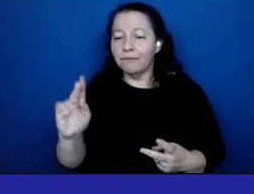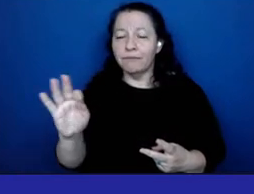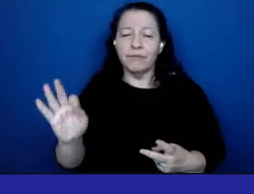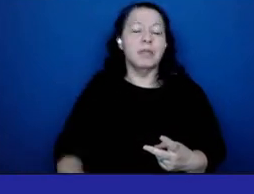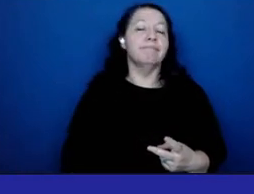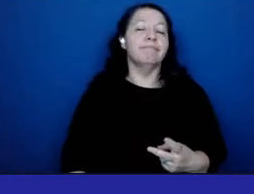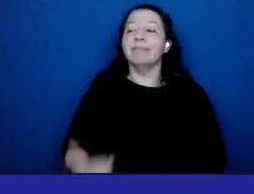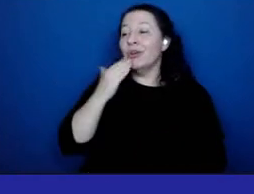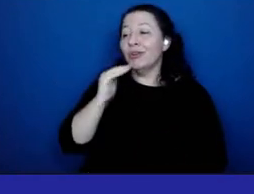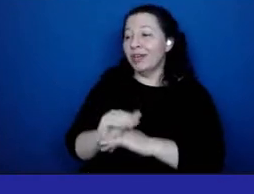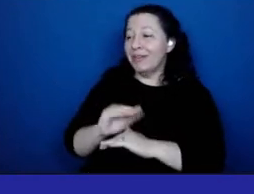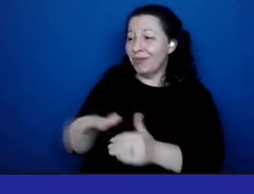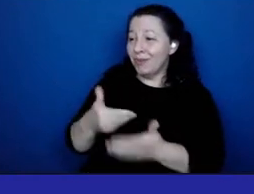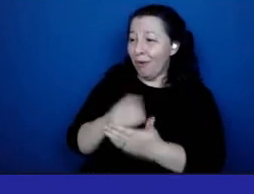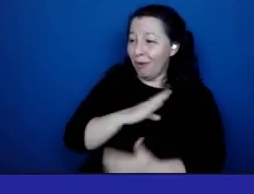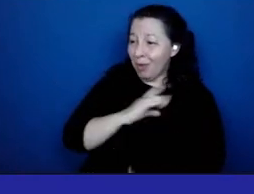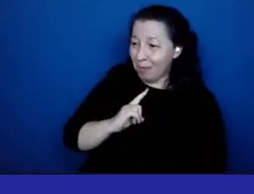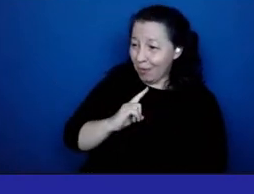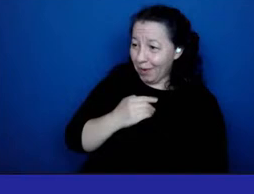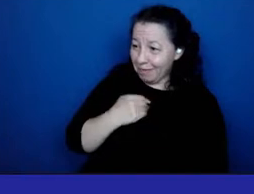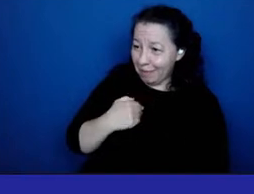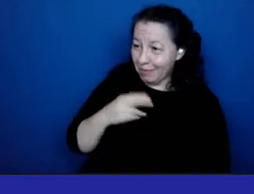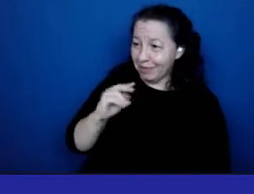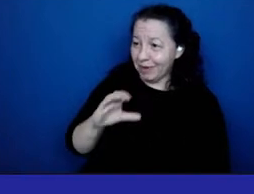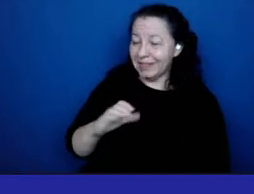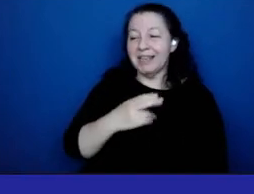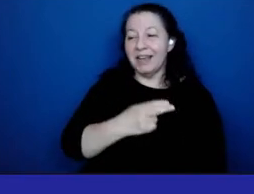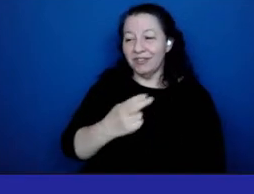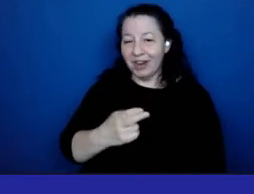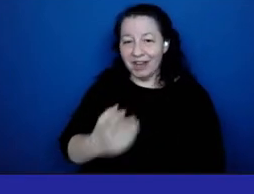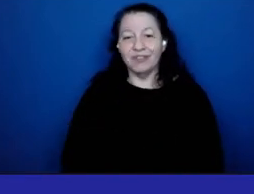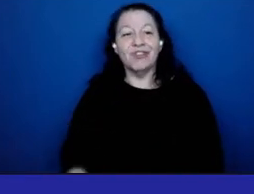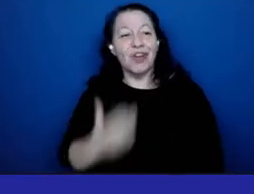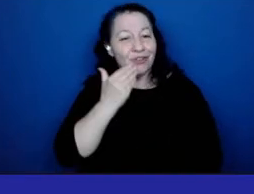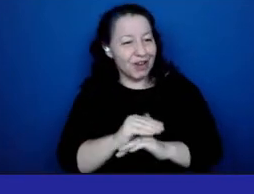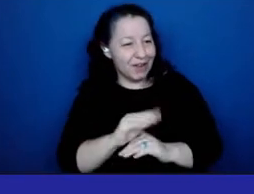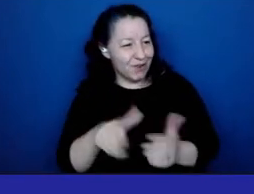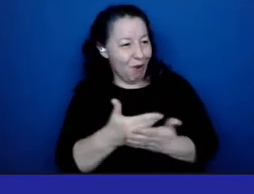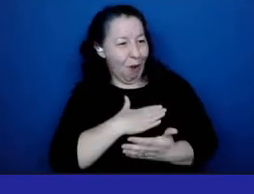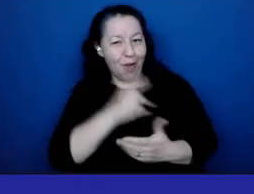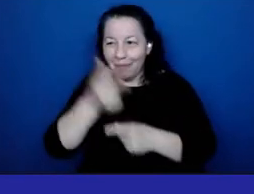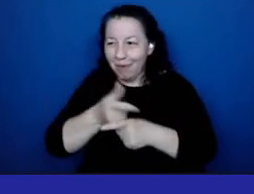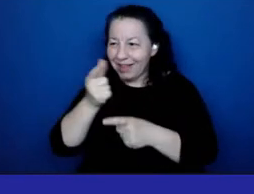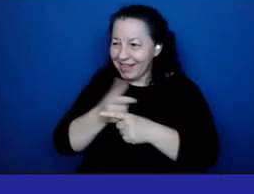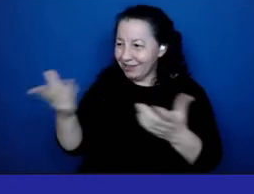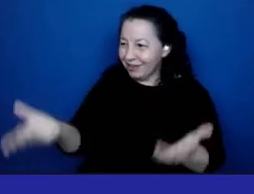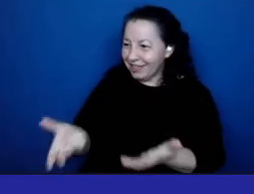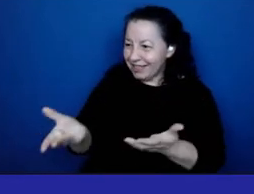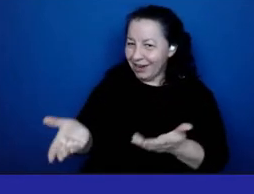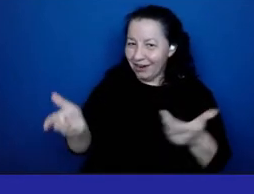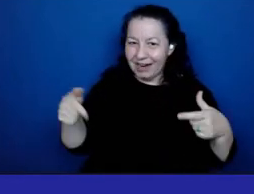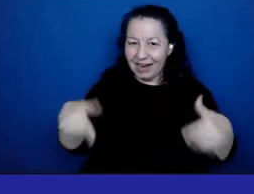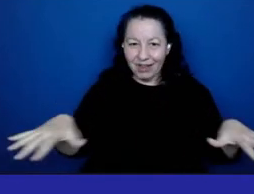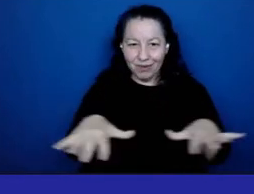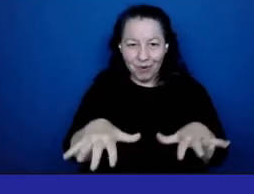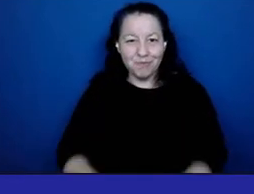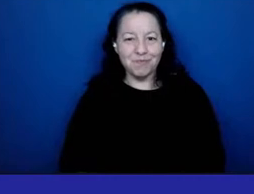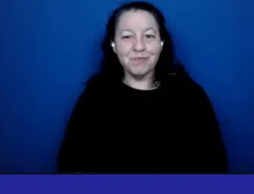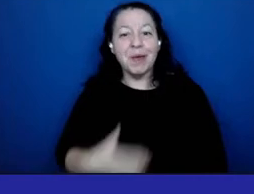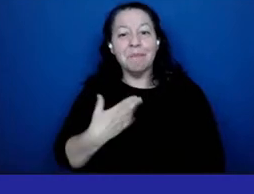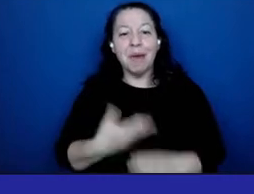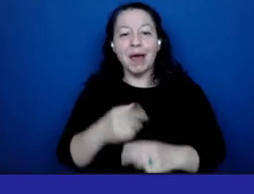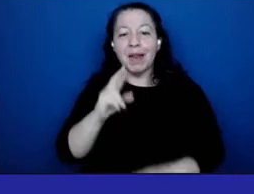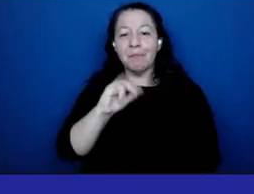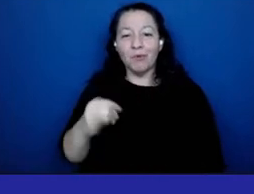of nyc hn hospitals and very good evening to all my brother and sisters present in this hall my name is raj